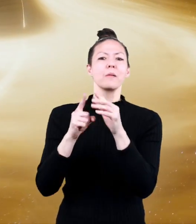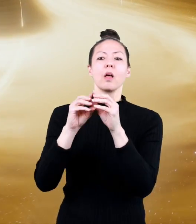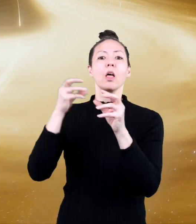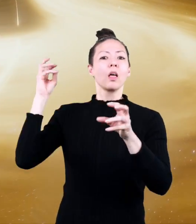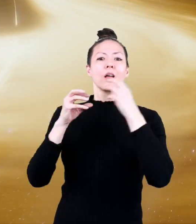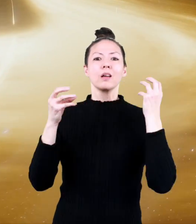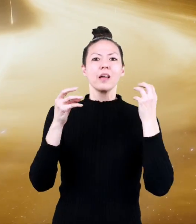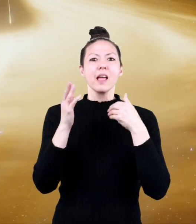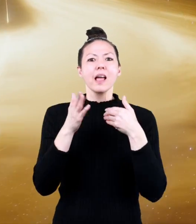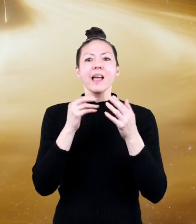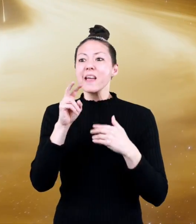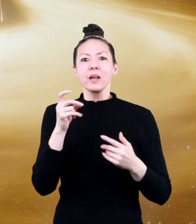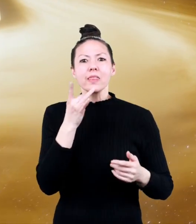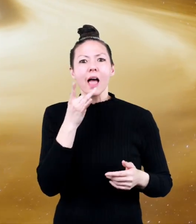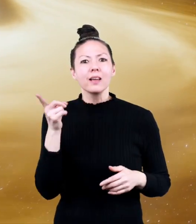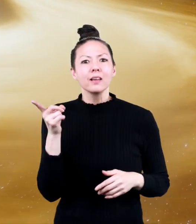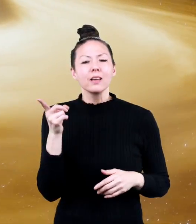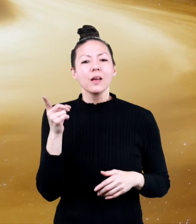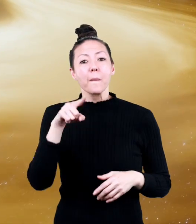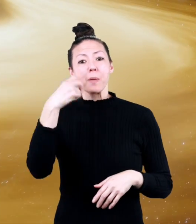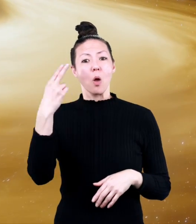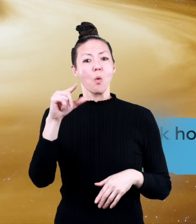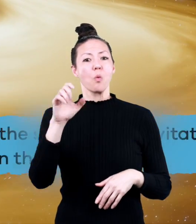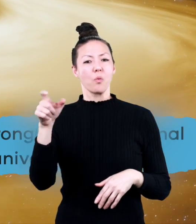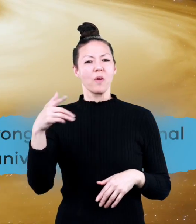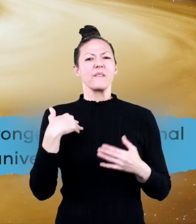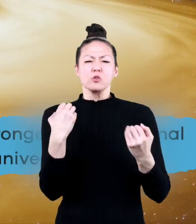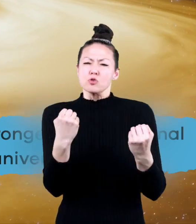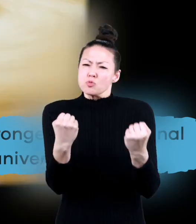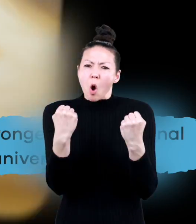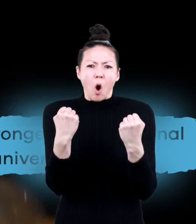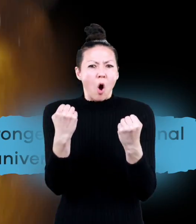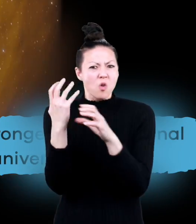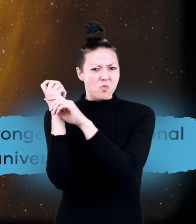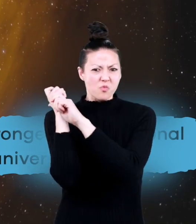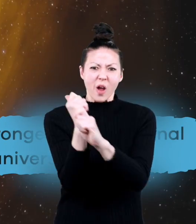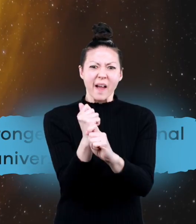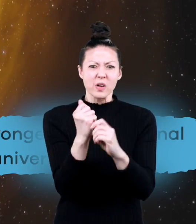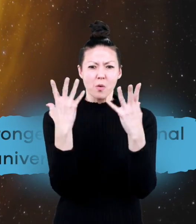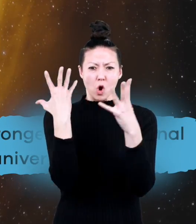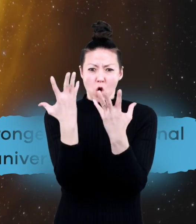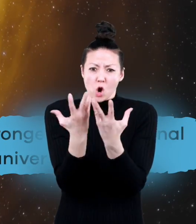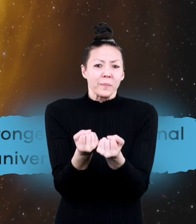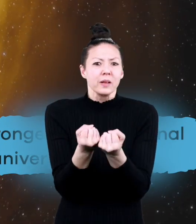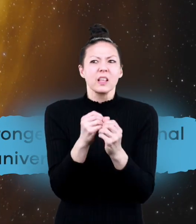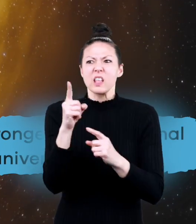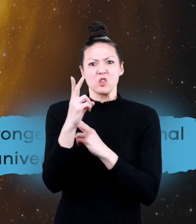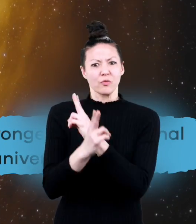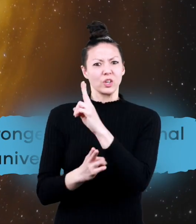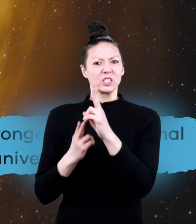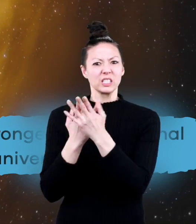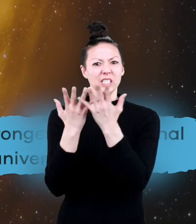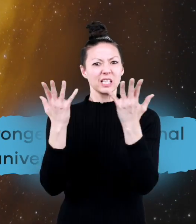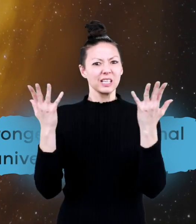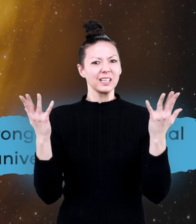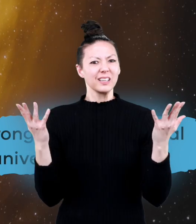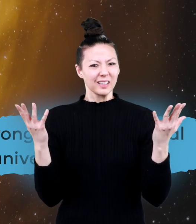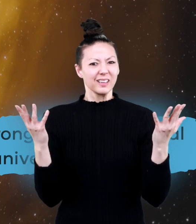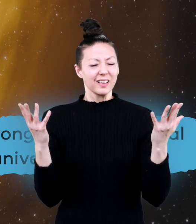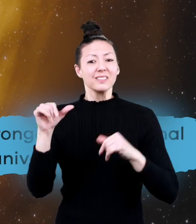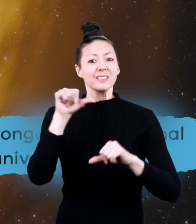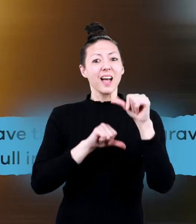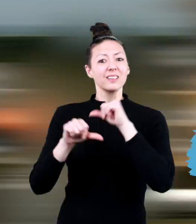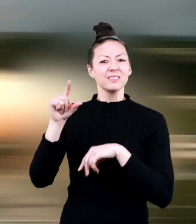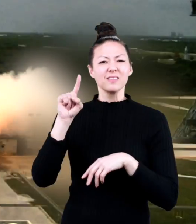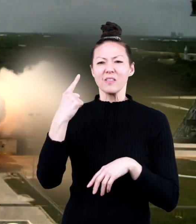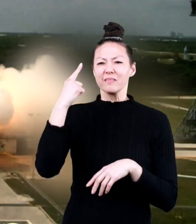everything from escaping, even light. Black holes have the strongest gravitational pull in the universe.